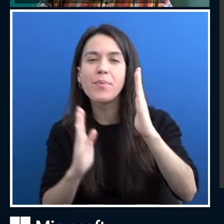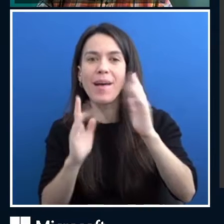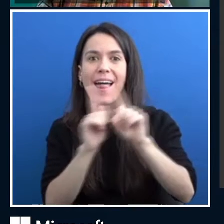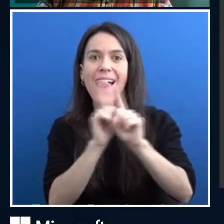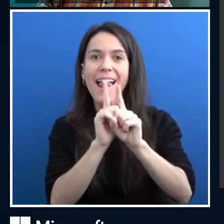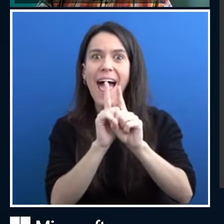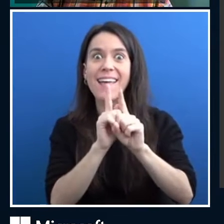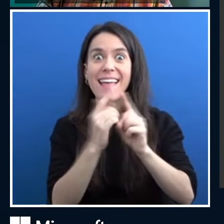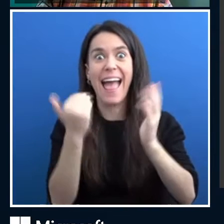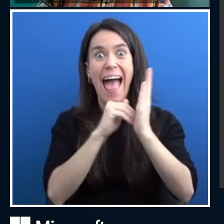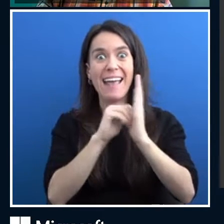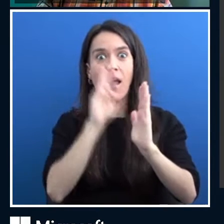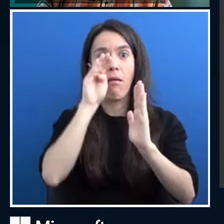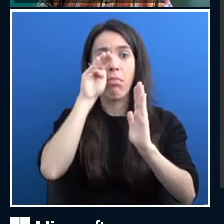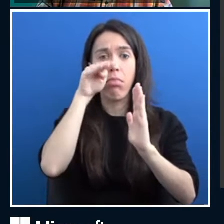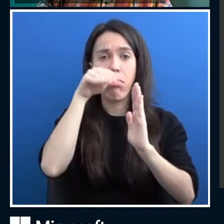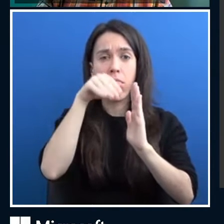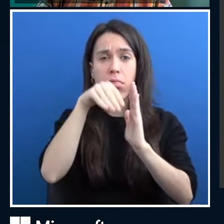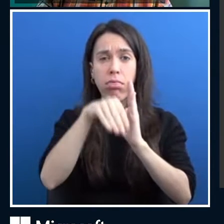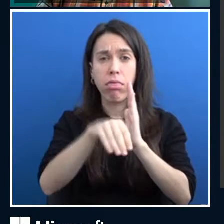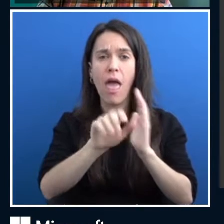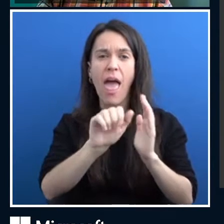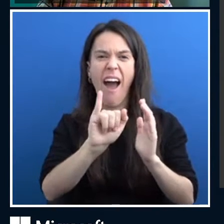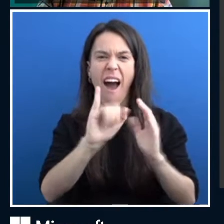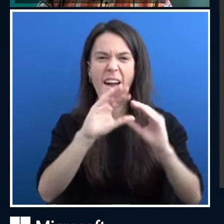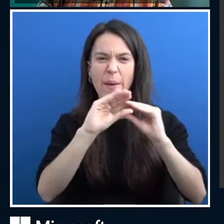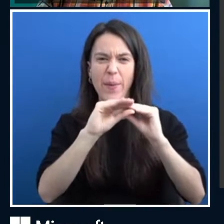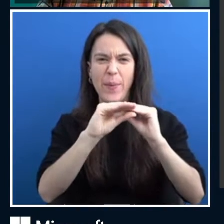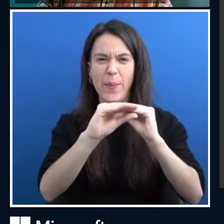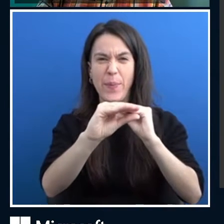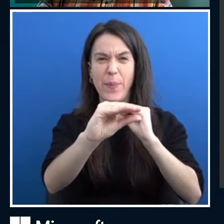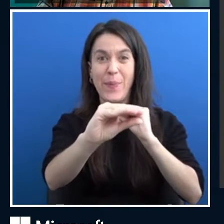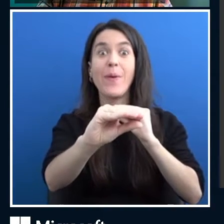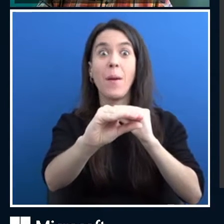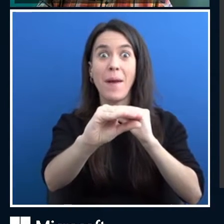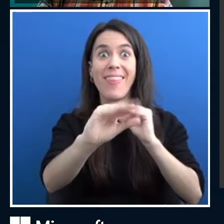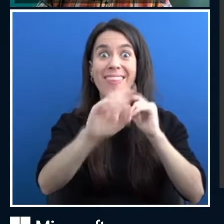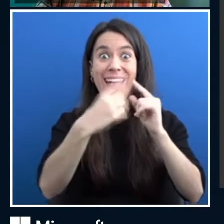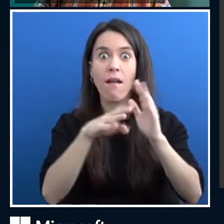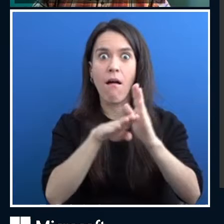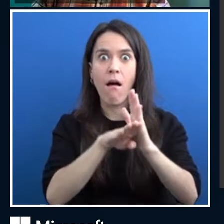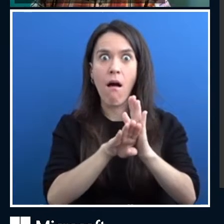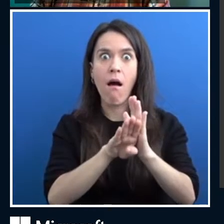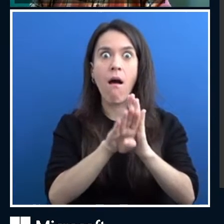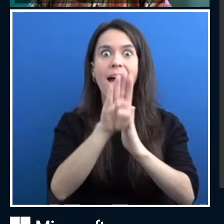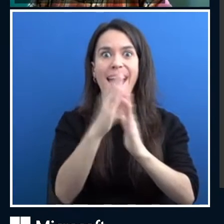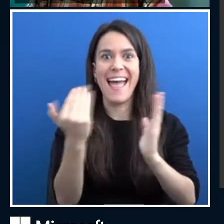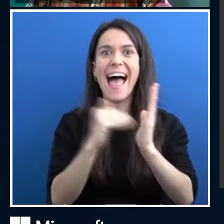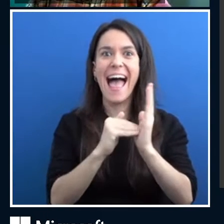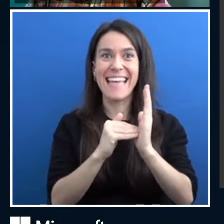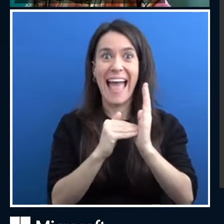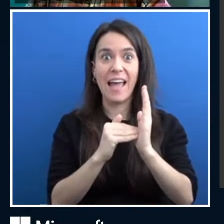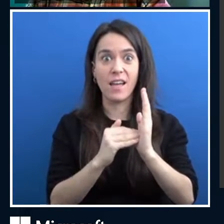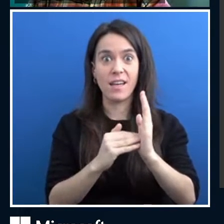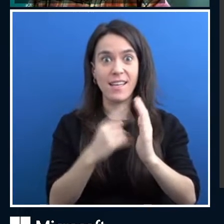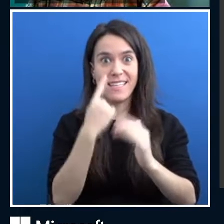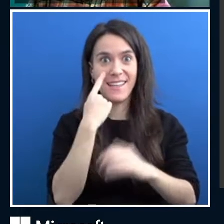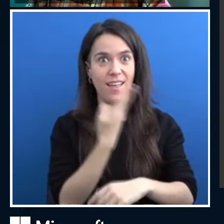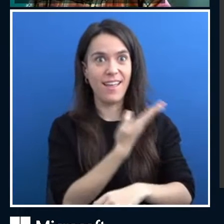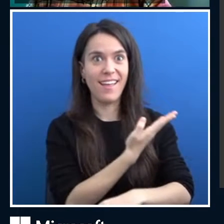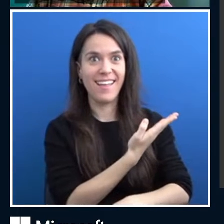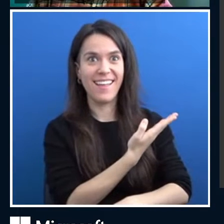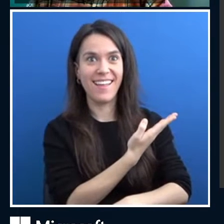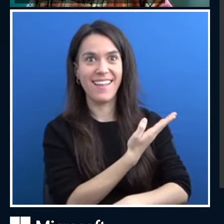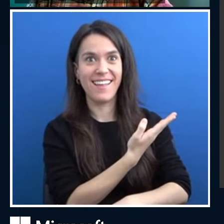winter very briefly there. But the revival of connectionism happens. Now, connectionism, we now know, as